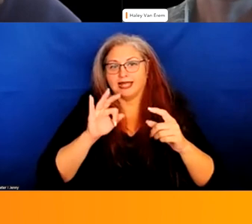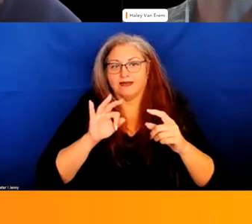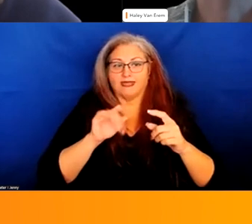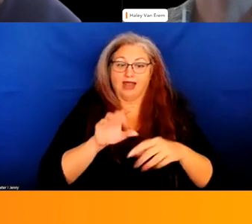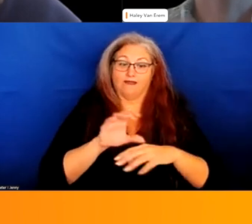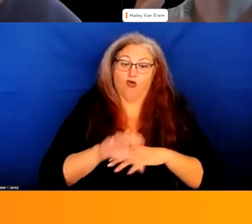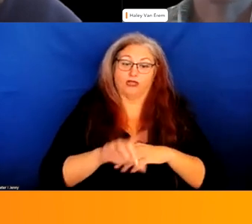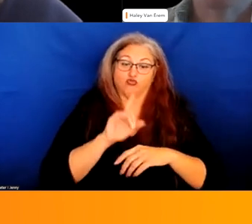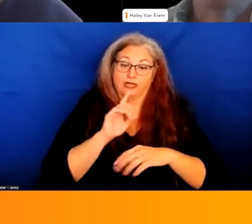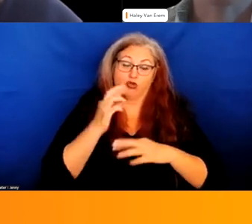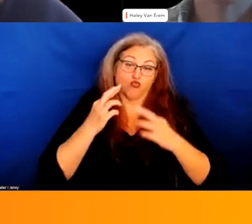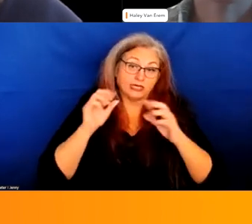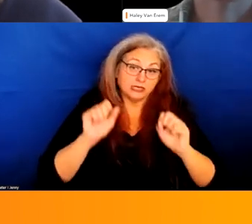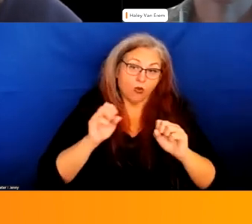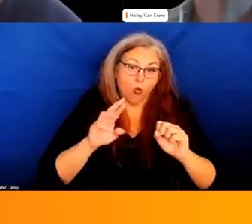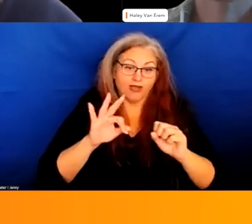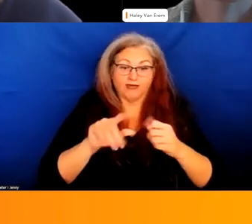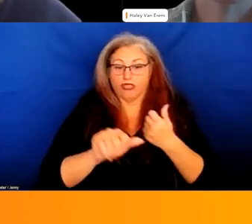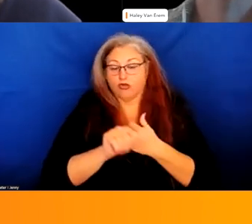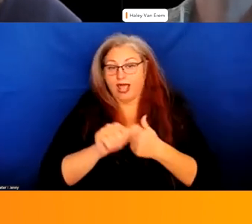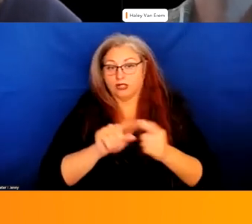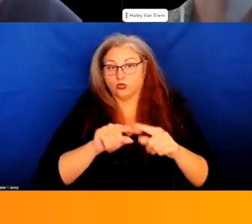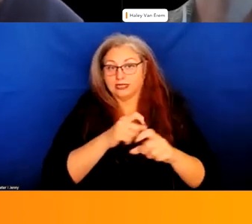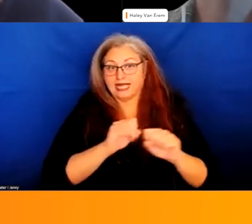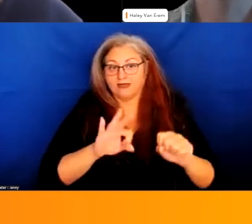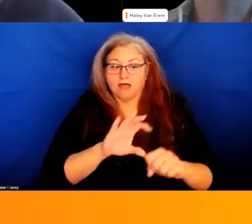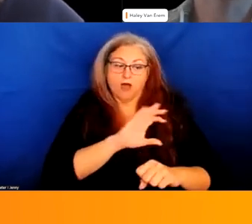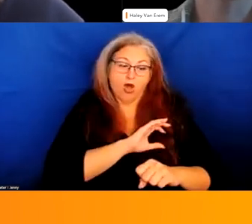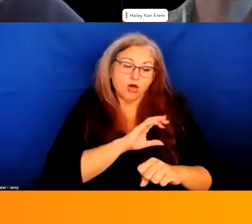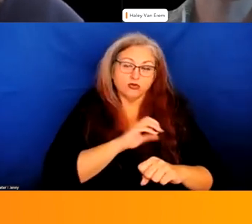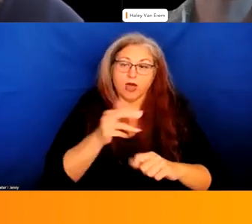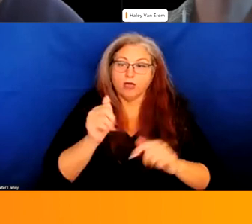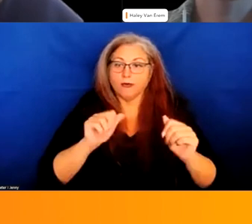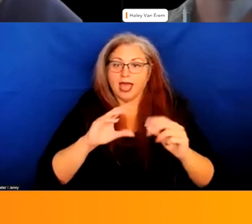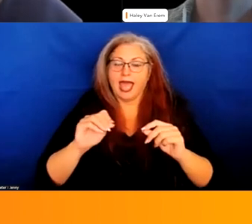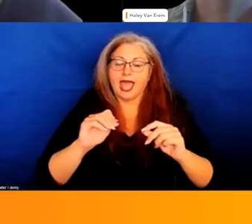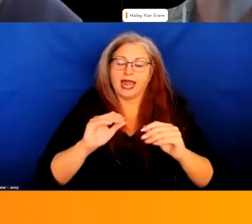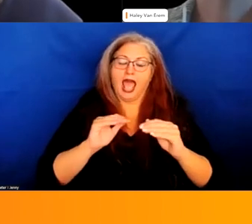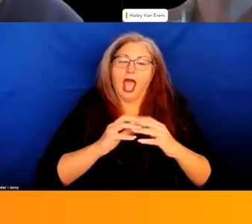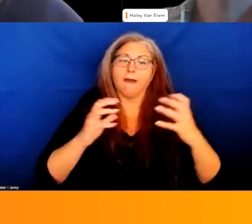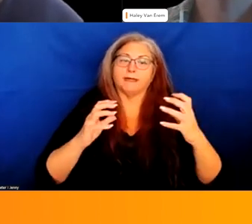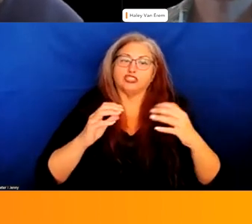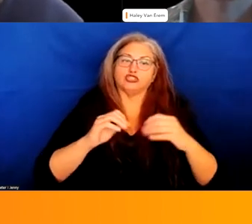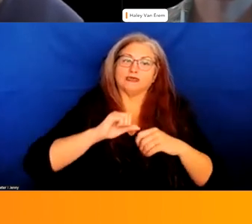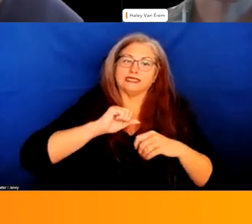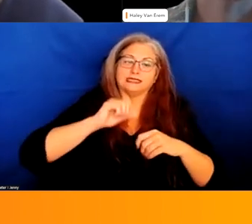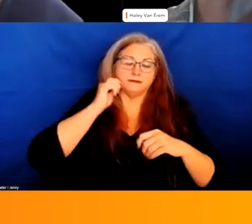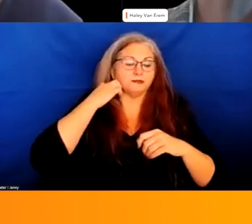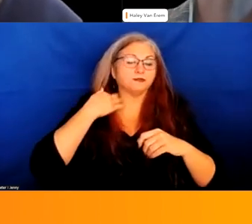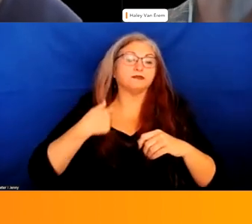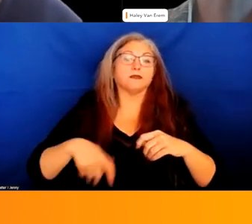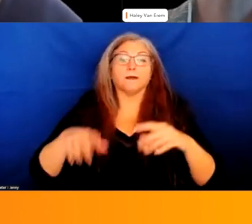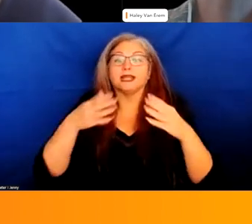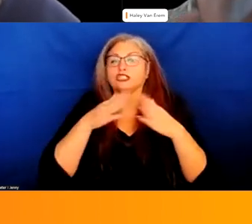as well as whether there's a threat to the safety of officers or others and the level of resistance now generally speaking